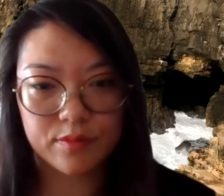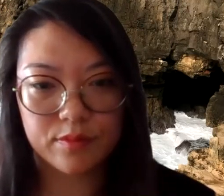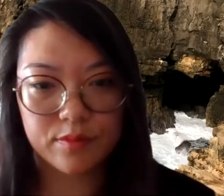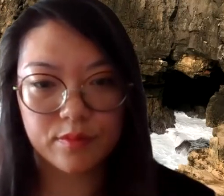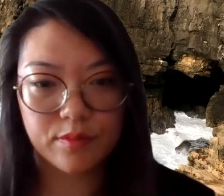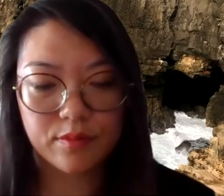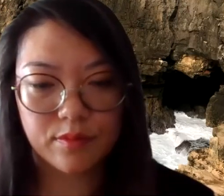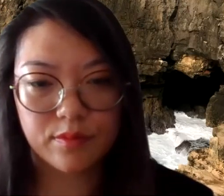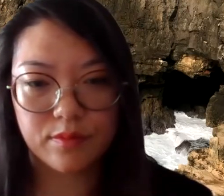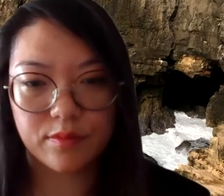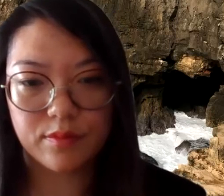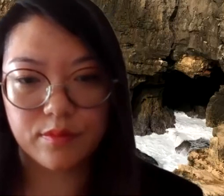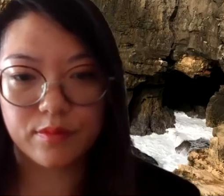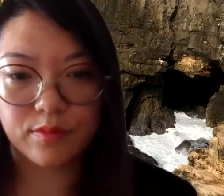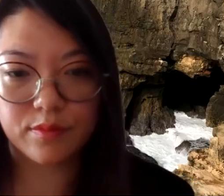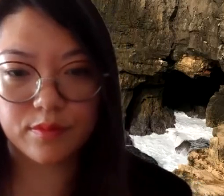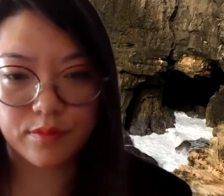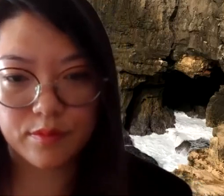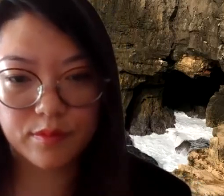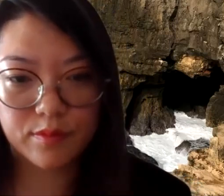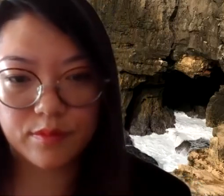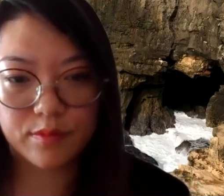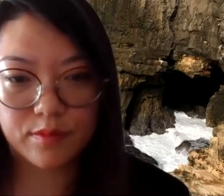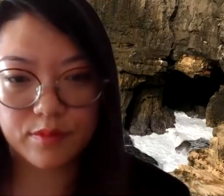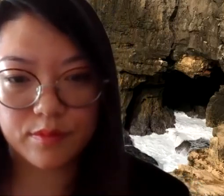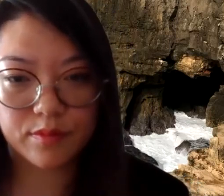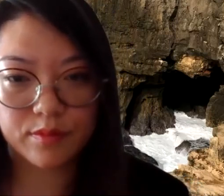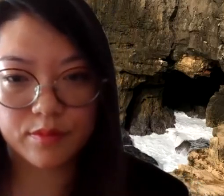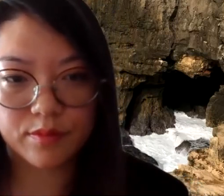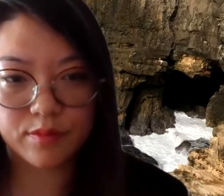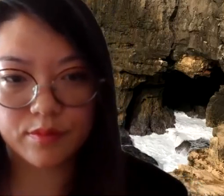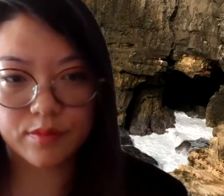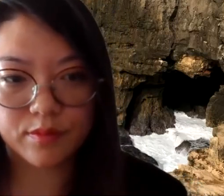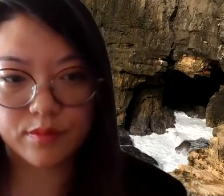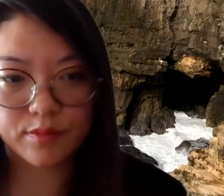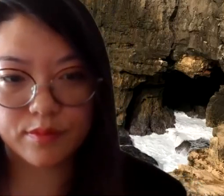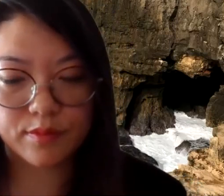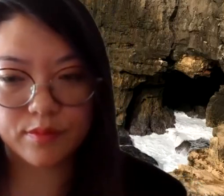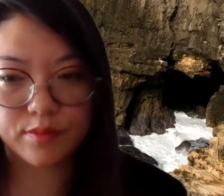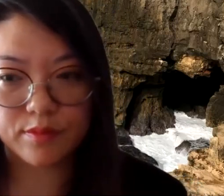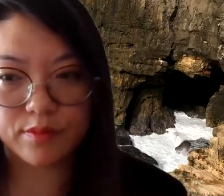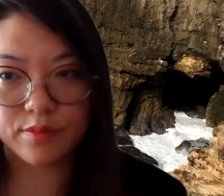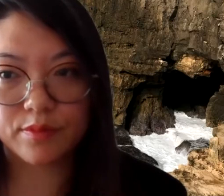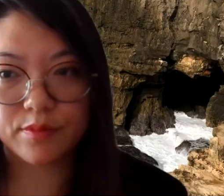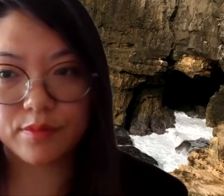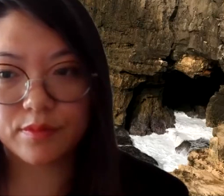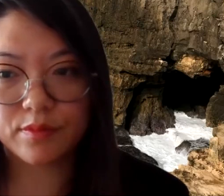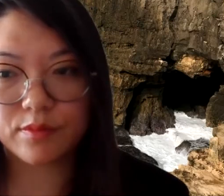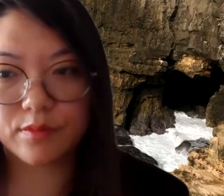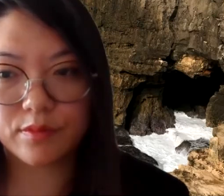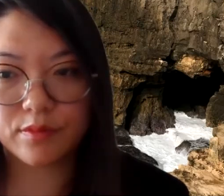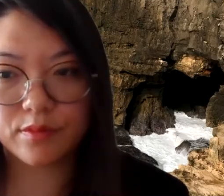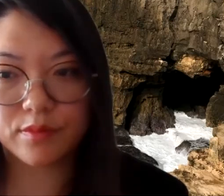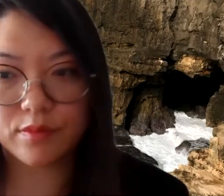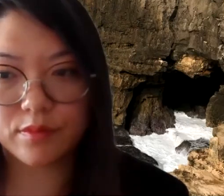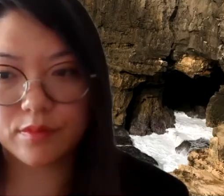excited to work with you guys. Again, you have our contact information. Please do not hesitate to reach out. If you know of other organizations that might be